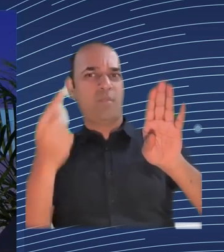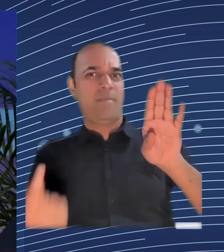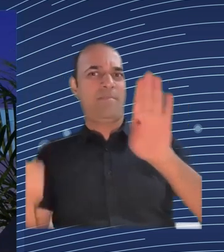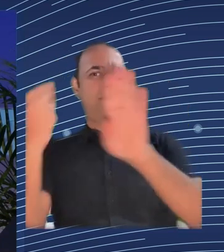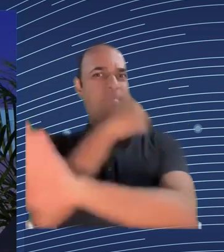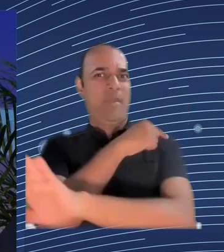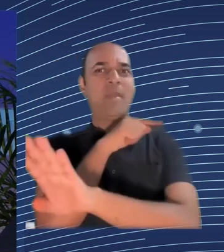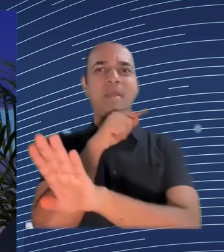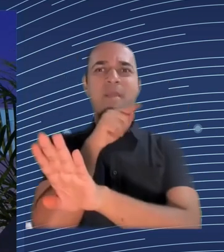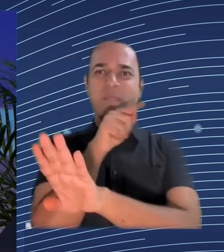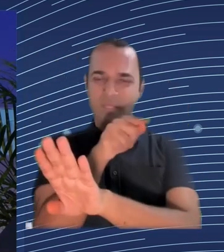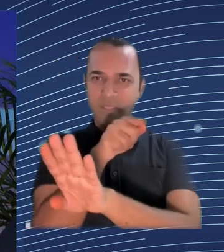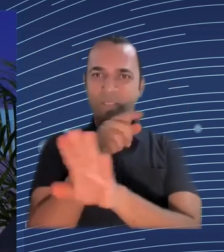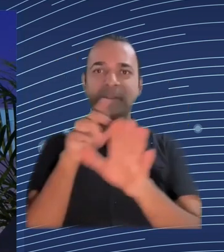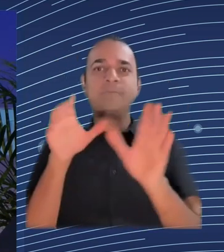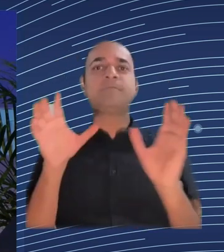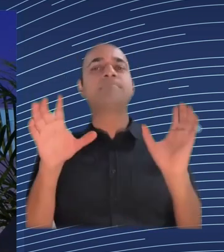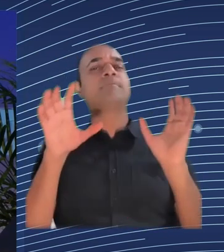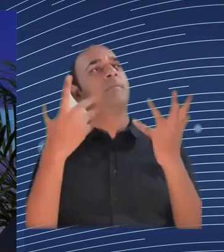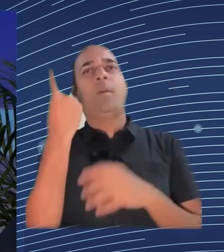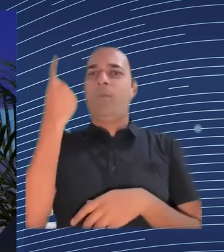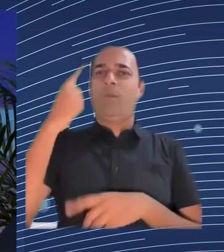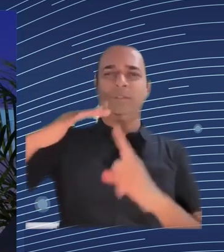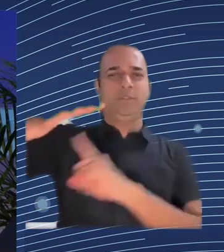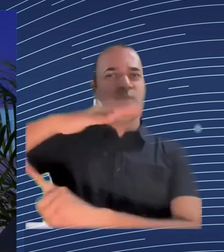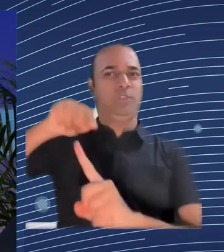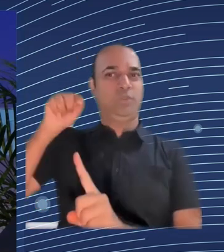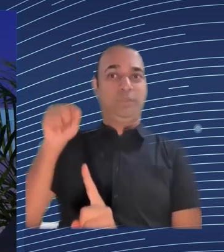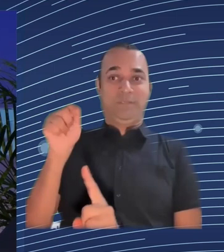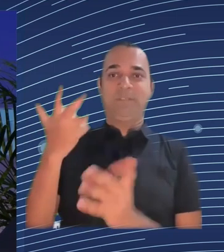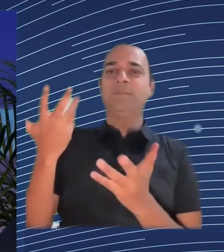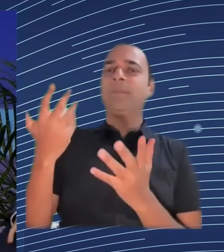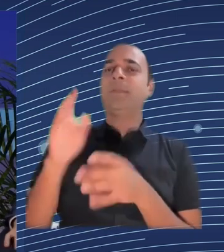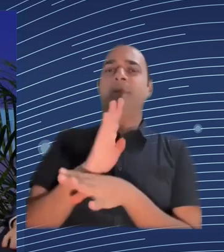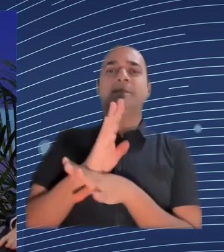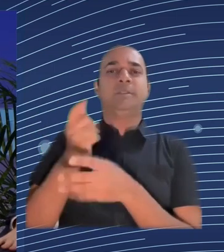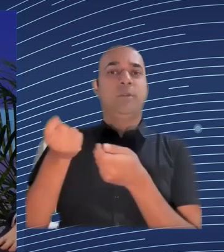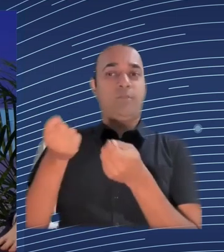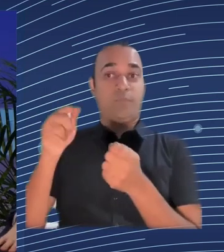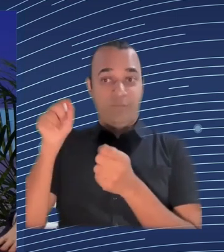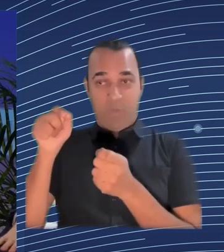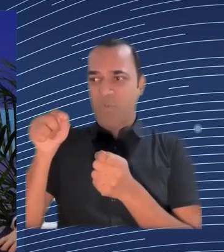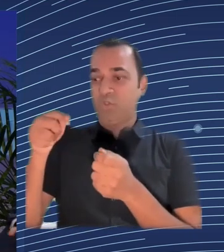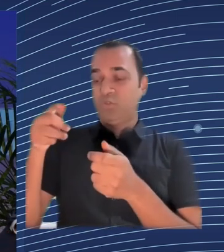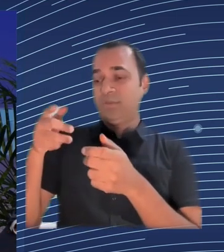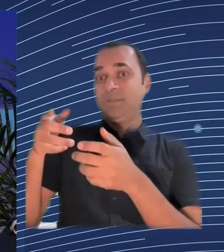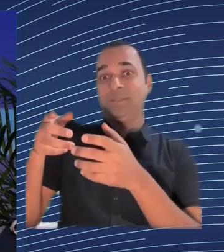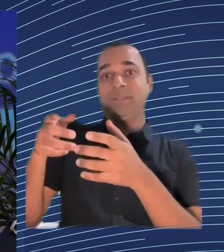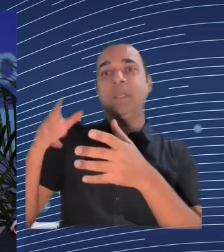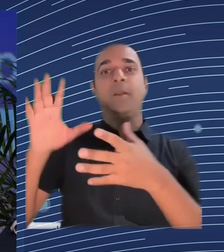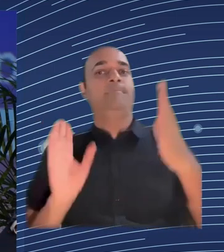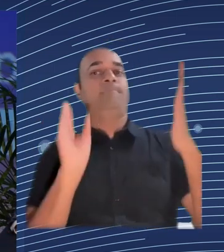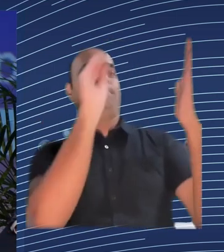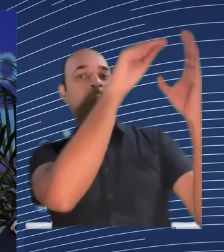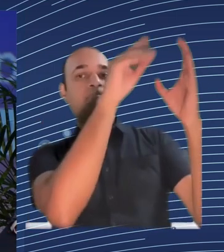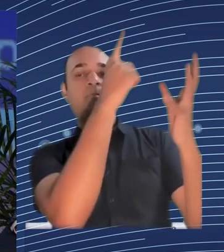is to earn back a place at the table and if we can't have that well we'll demand the data and we'll understand ourselves what's